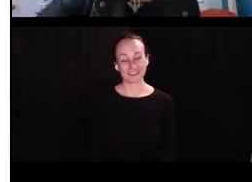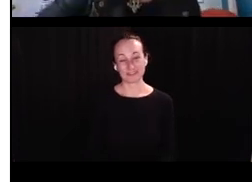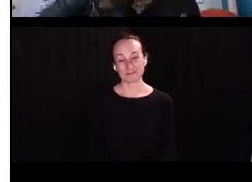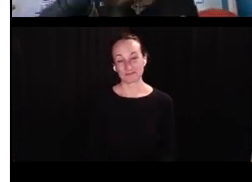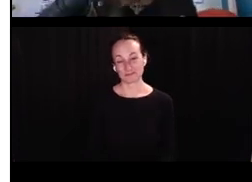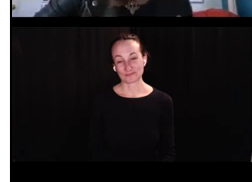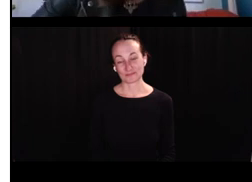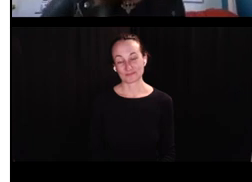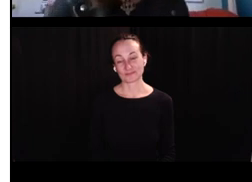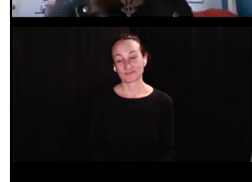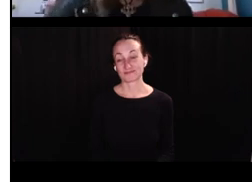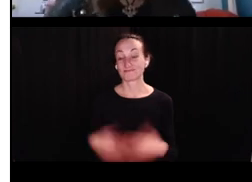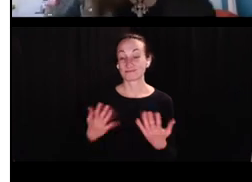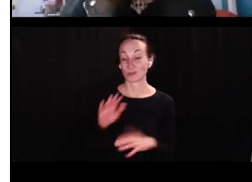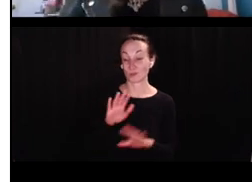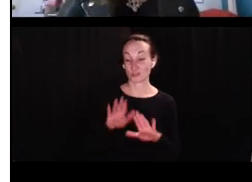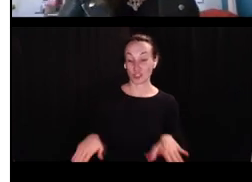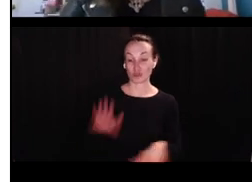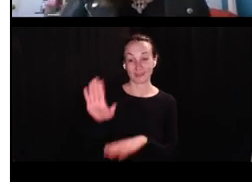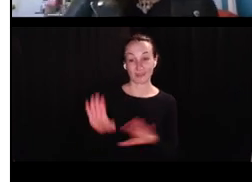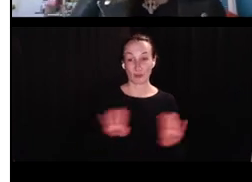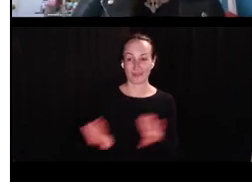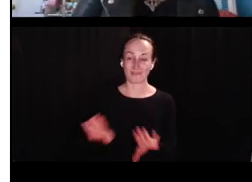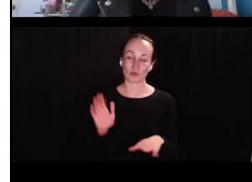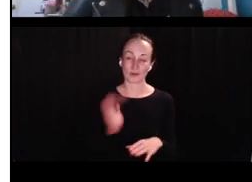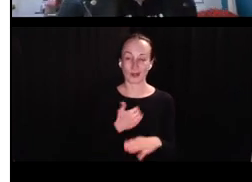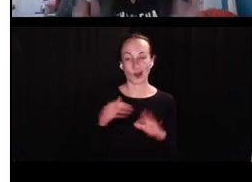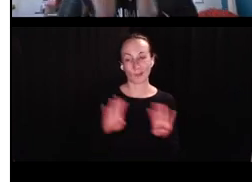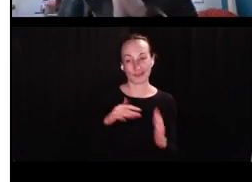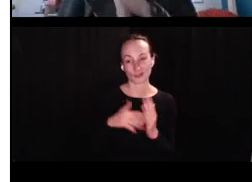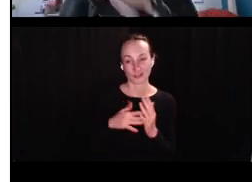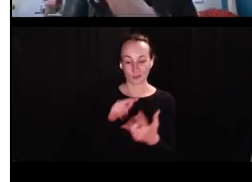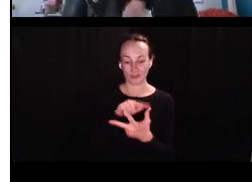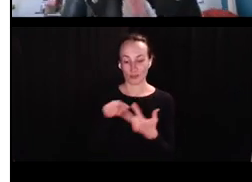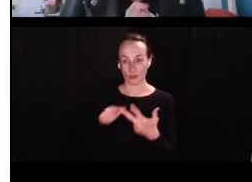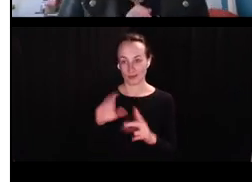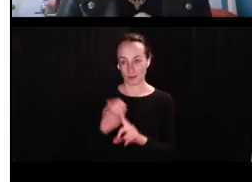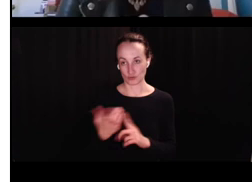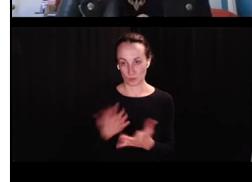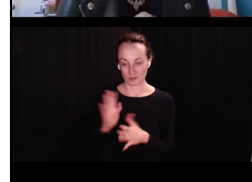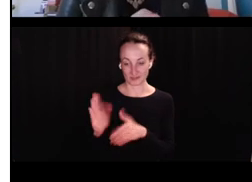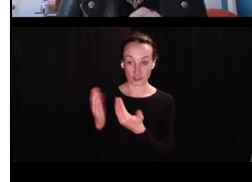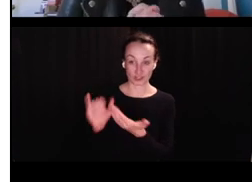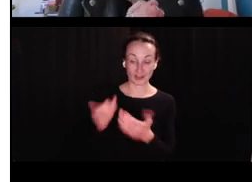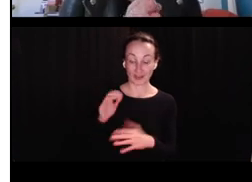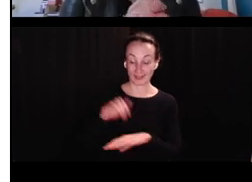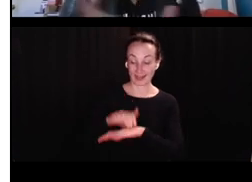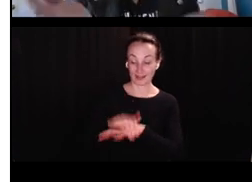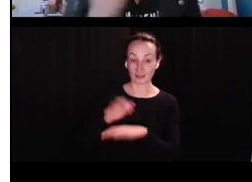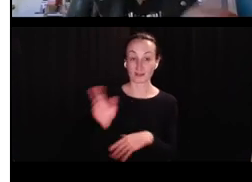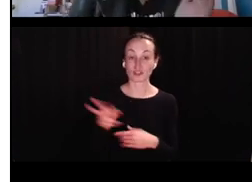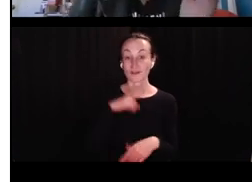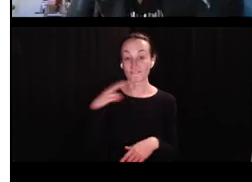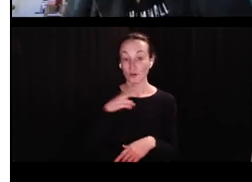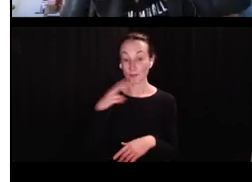We've made it. We've almost made it. Okay. So, children's behavior in our behavioral study, the